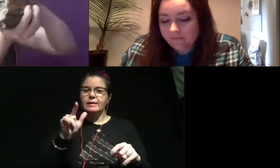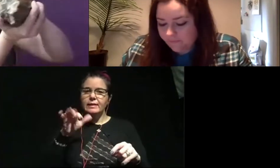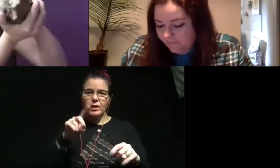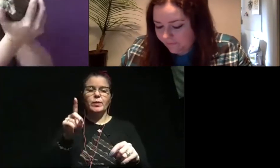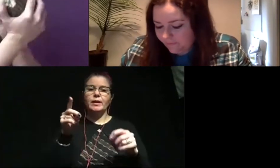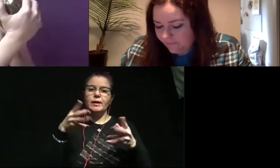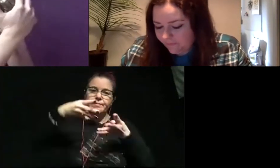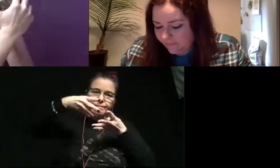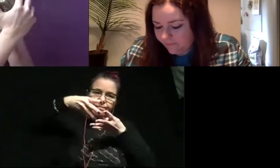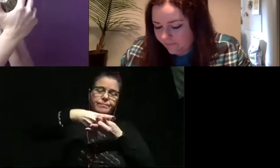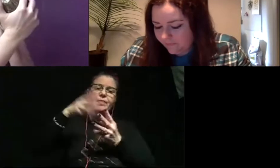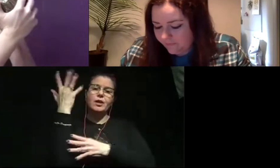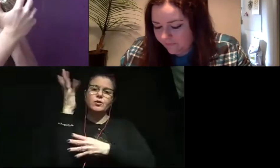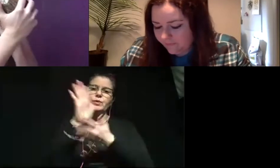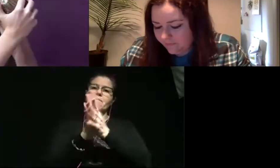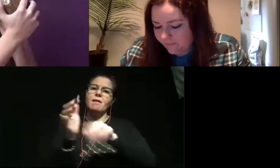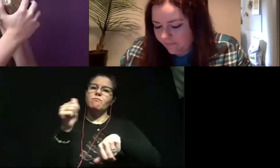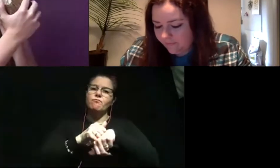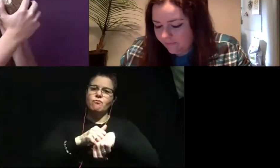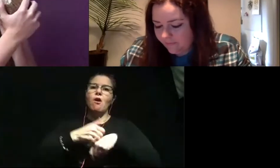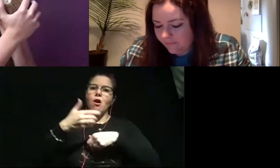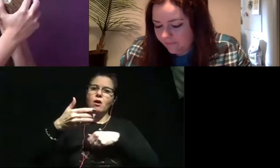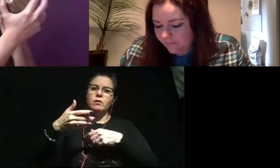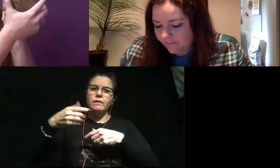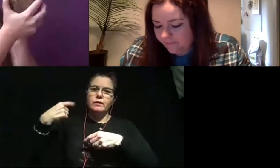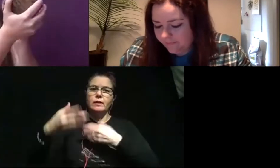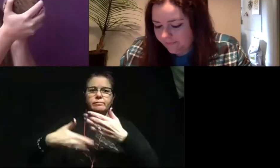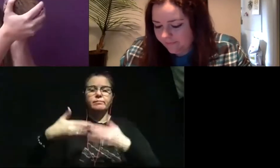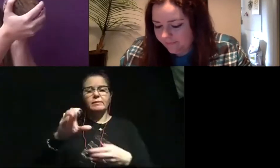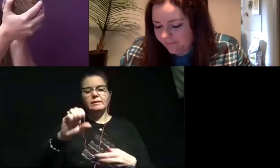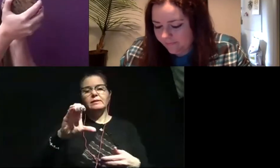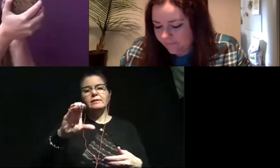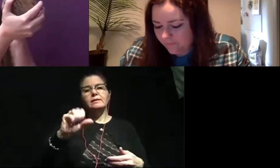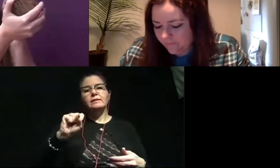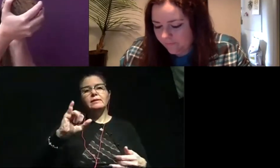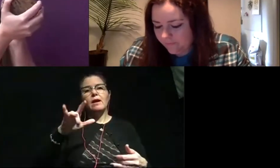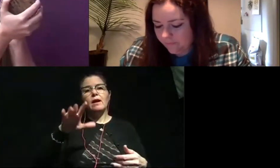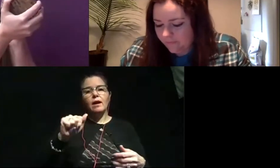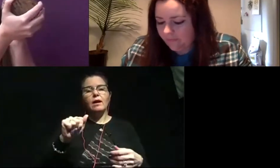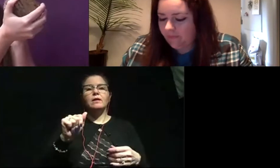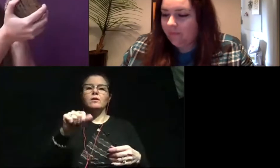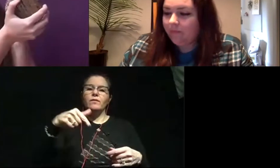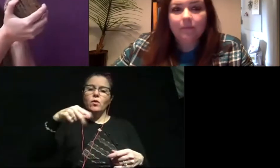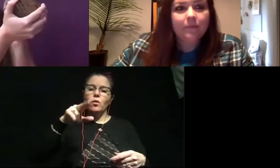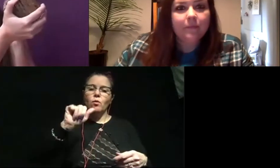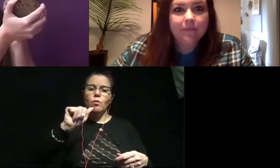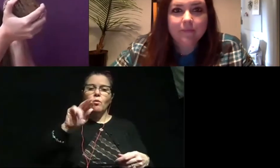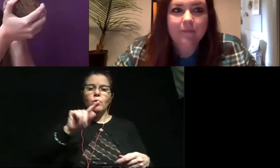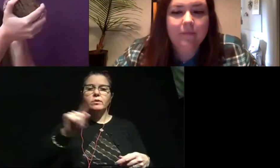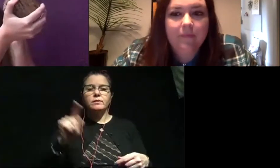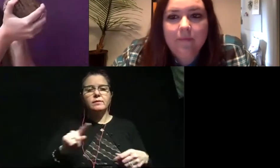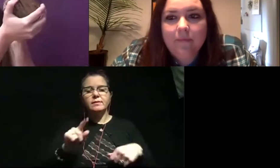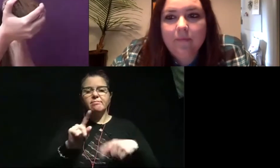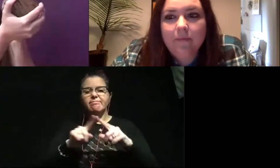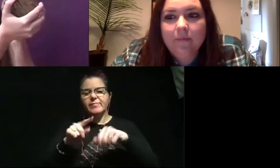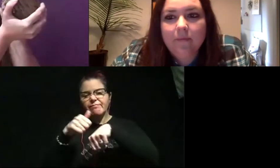it into rock over time. So silica is the main ingredient in things like quartz. Quartz are like the pebbles you see